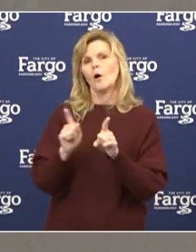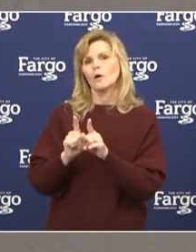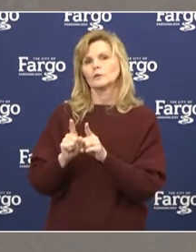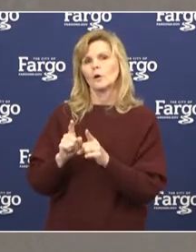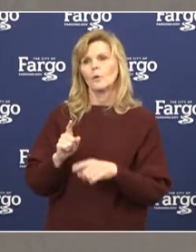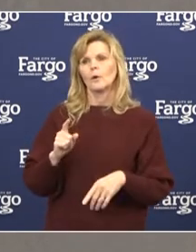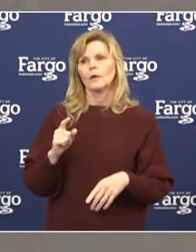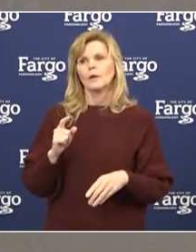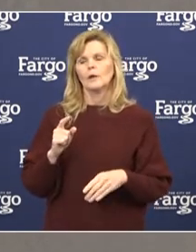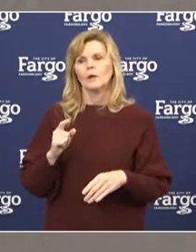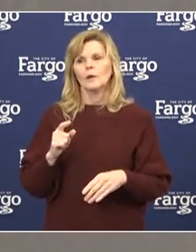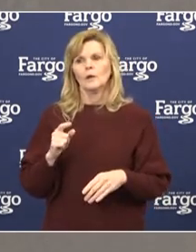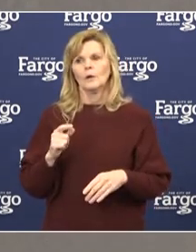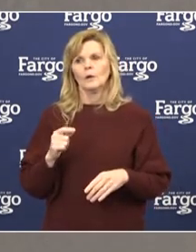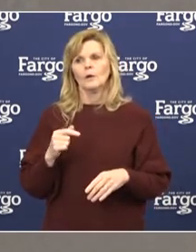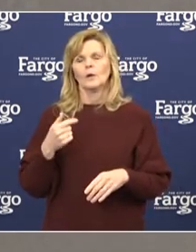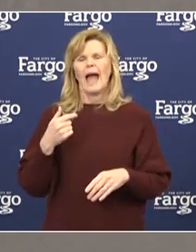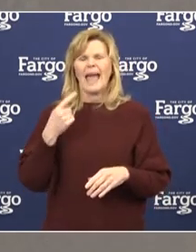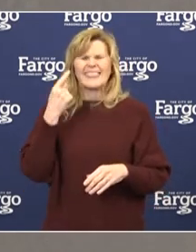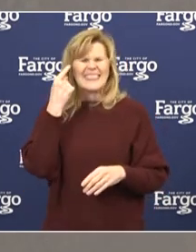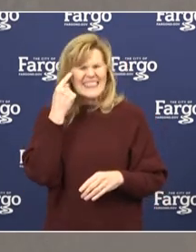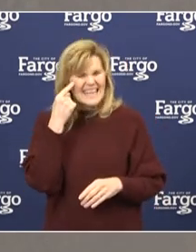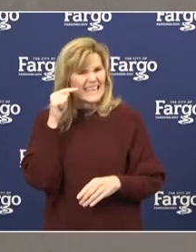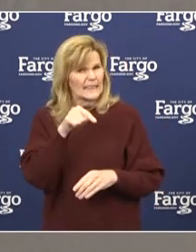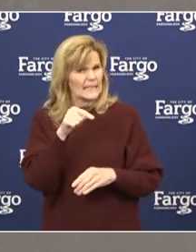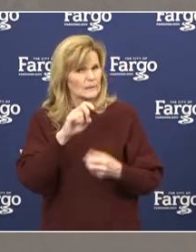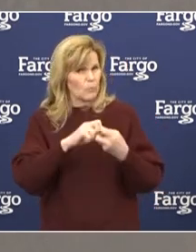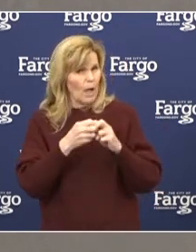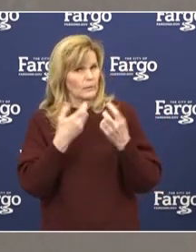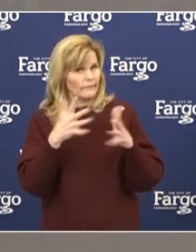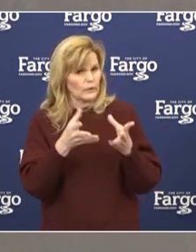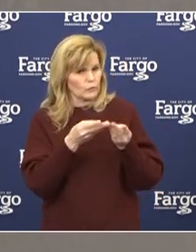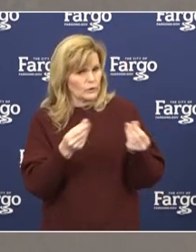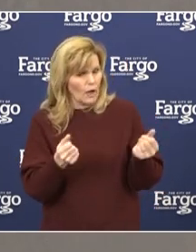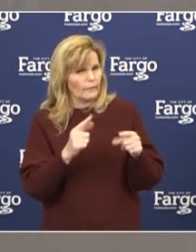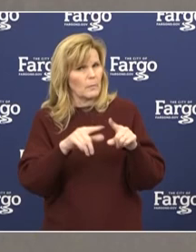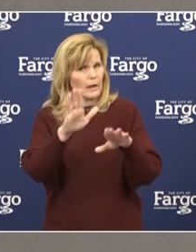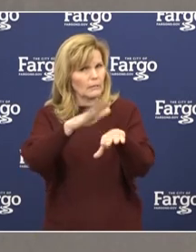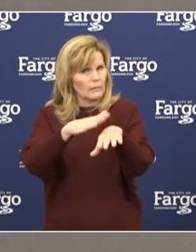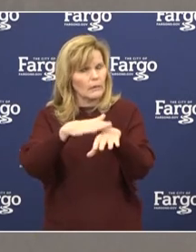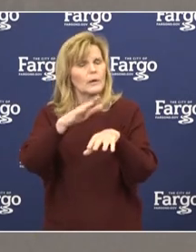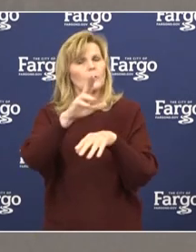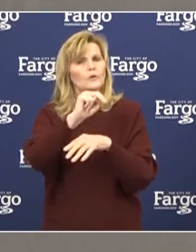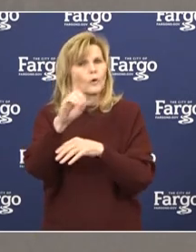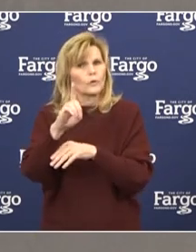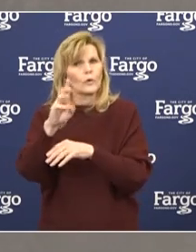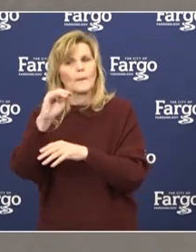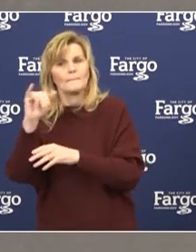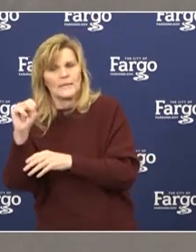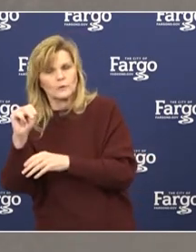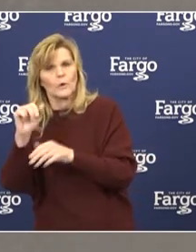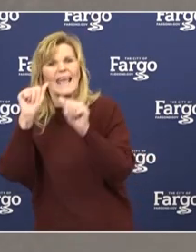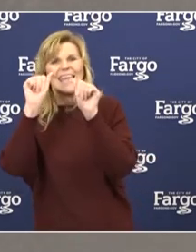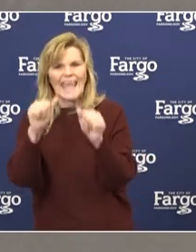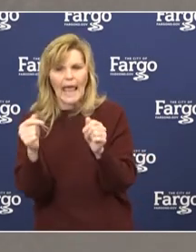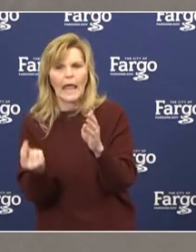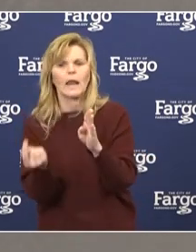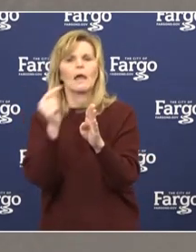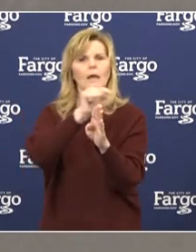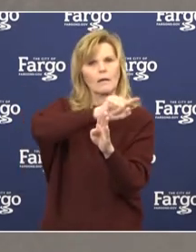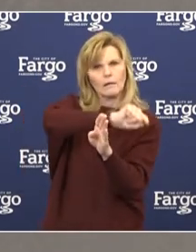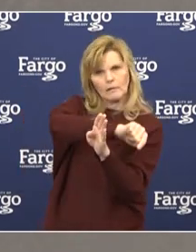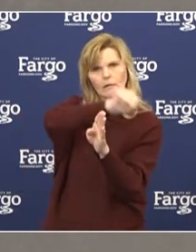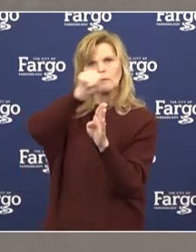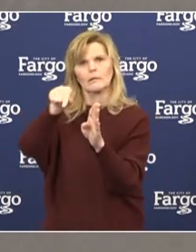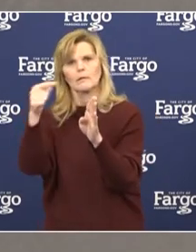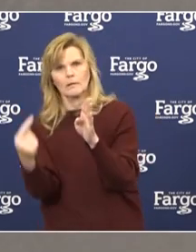have this matter resolved, but please also remember that North Dakota and Minnesota residents can travel across the